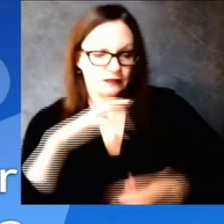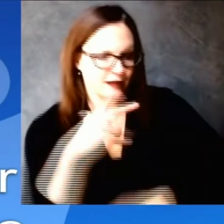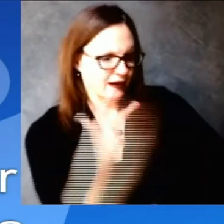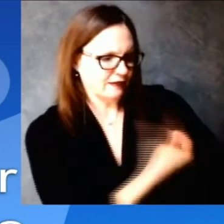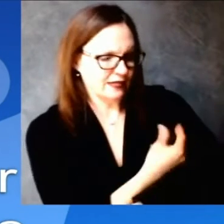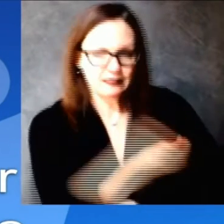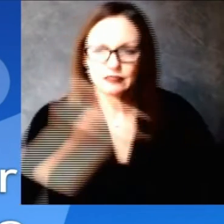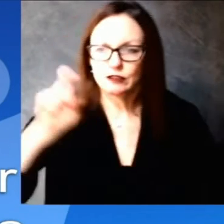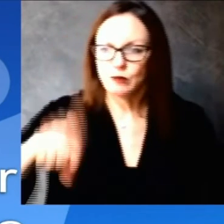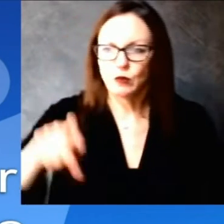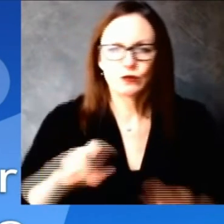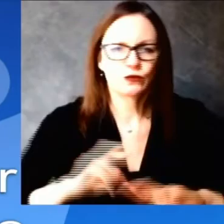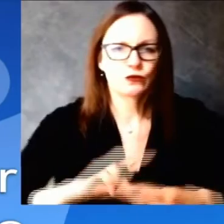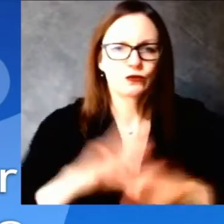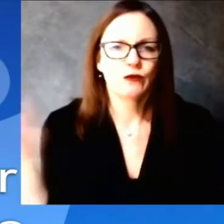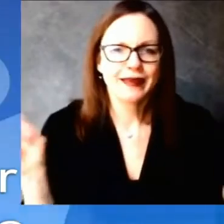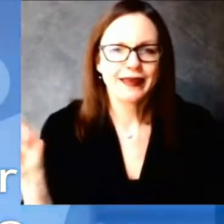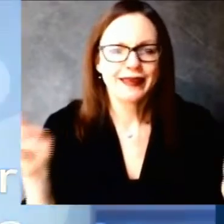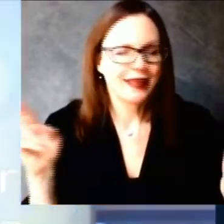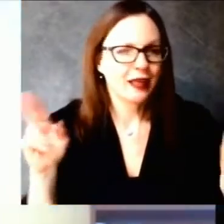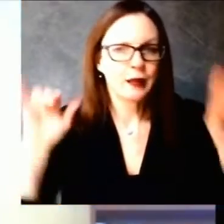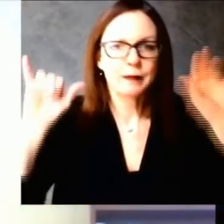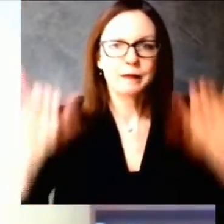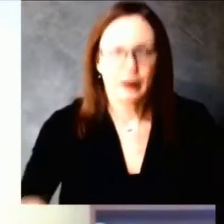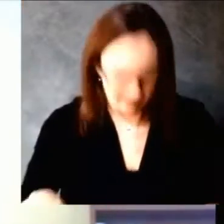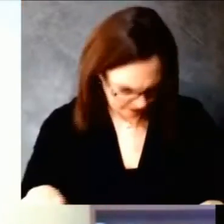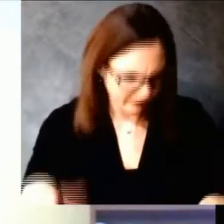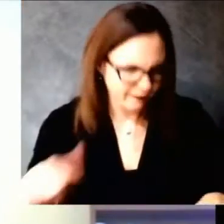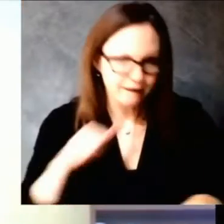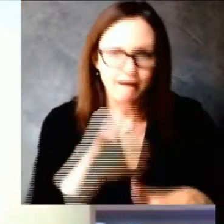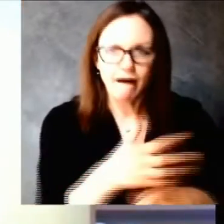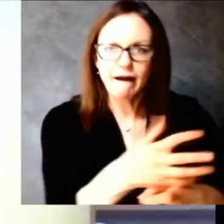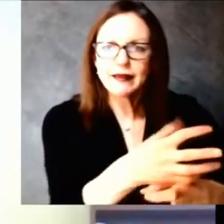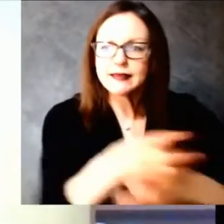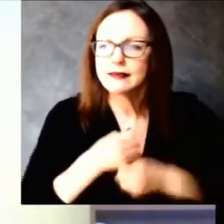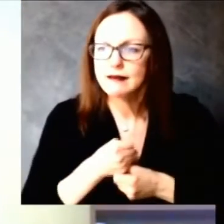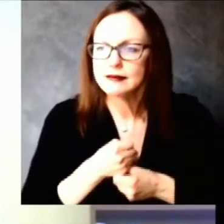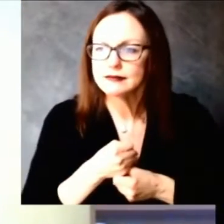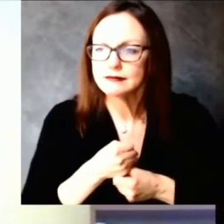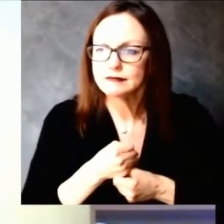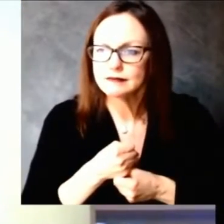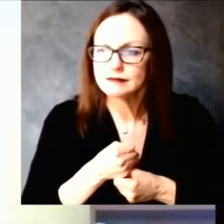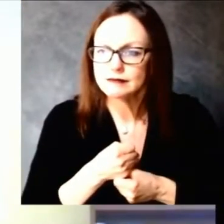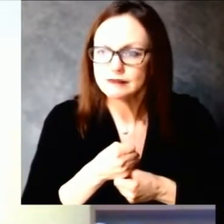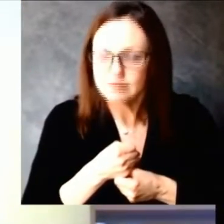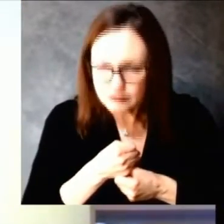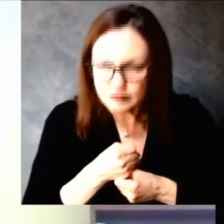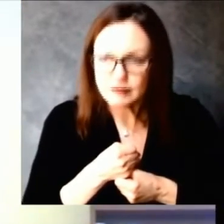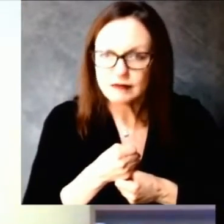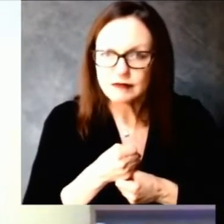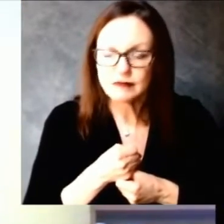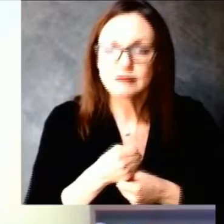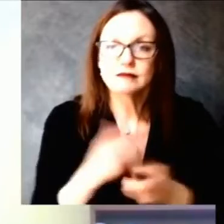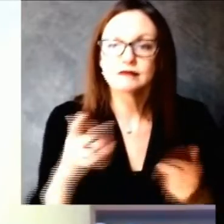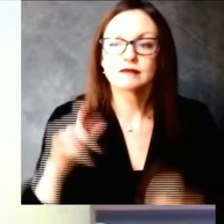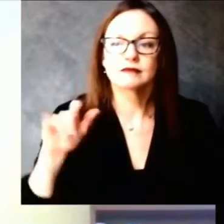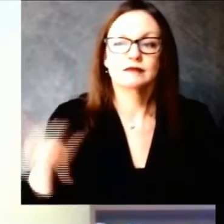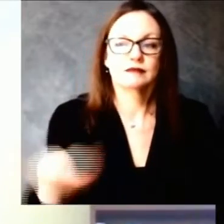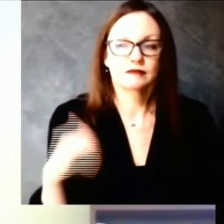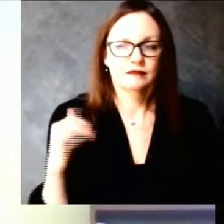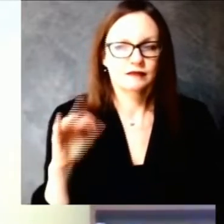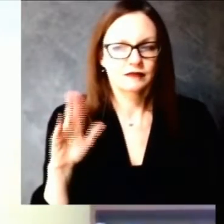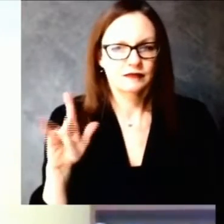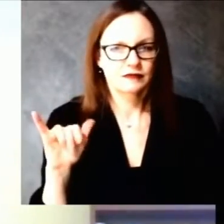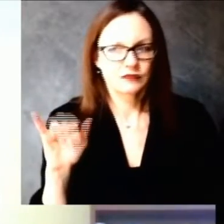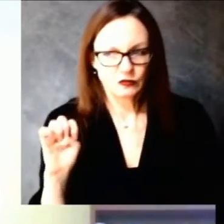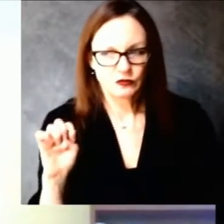i don't know about the specific situation with mercy health but what i would say in general about vaccination is